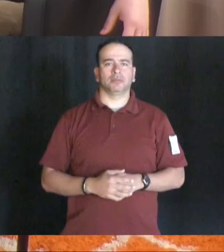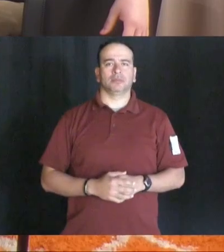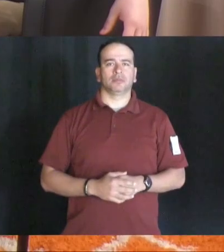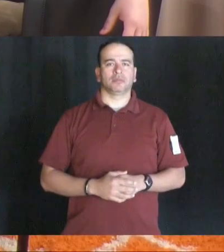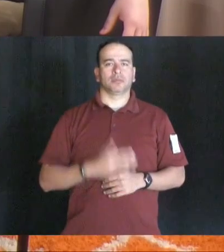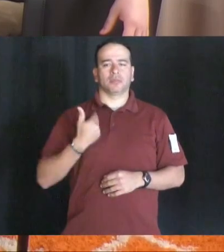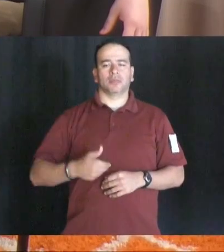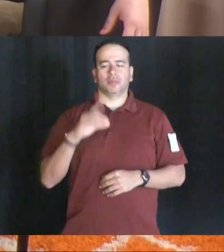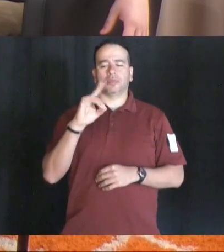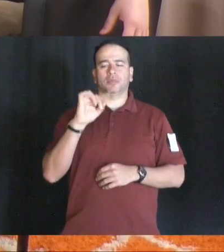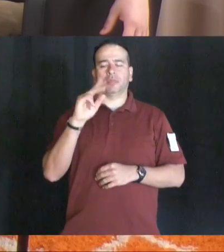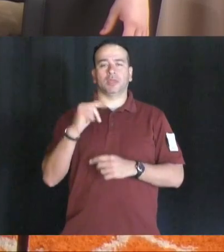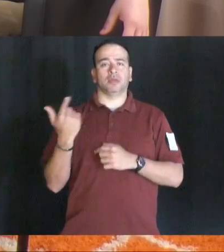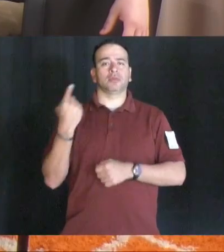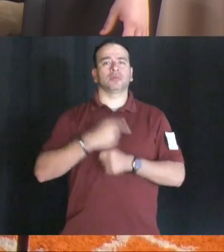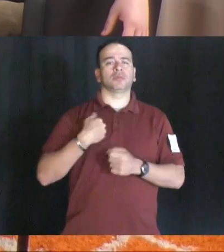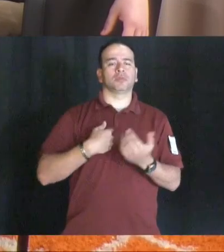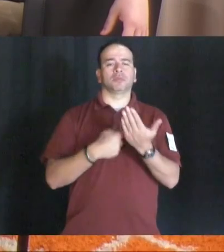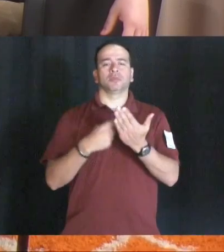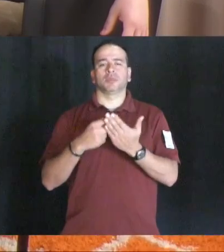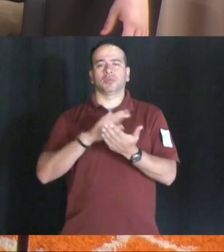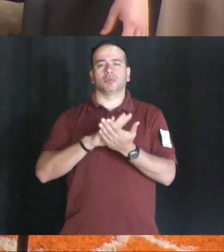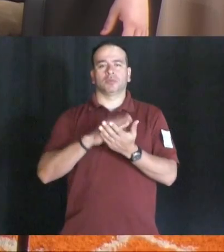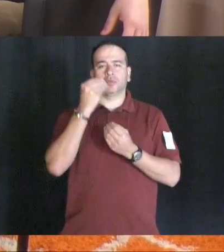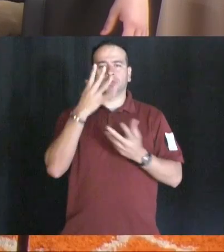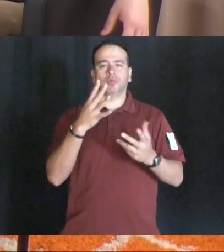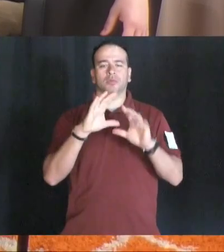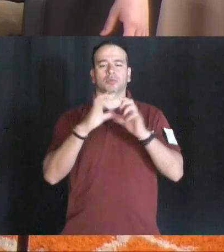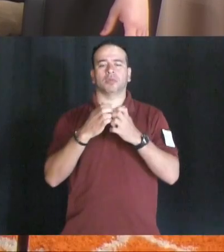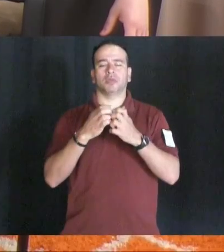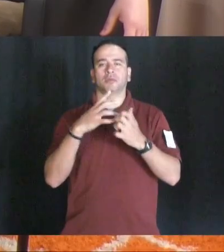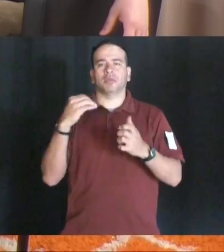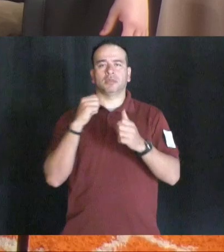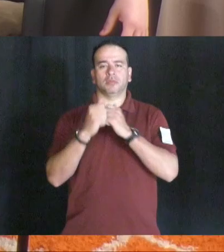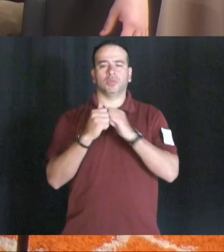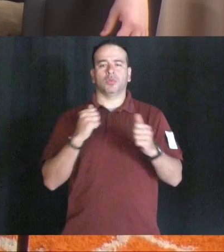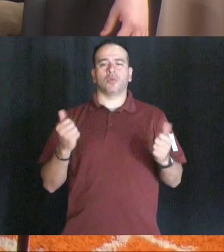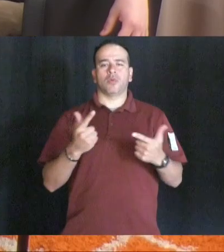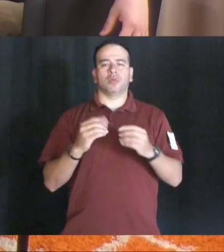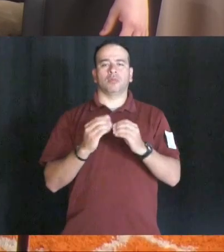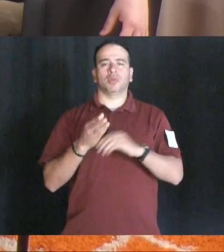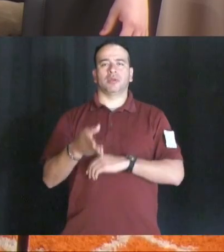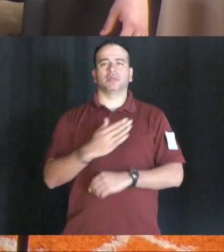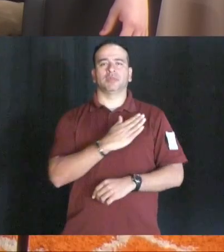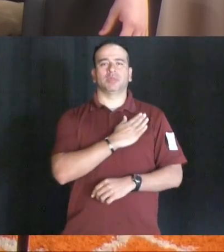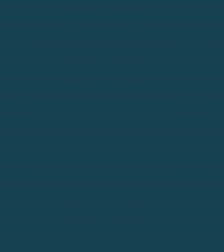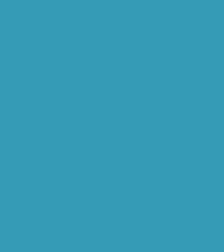and I'm Dylan today we're talking about school news club and sports all the some more coming up right after the pledge